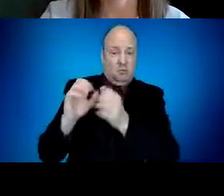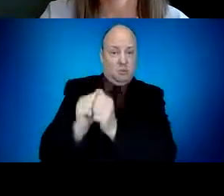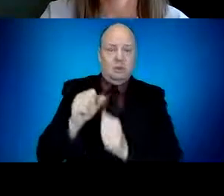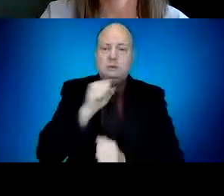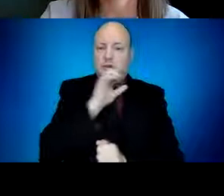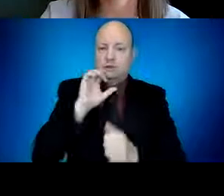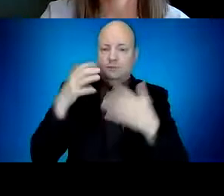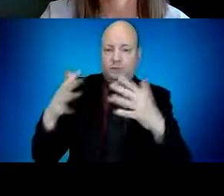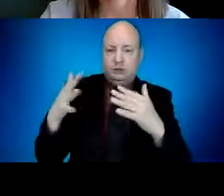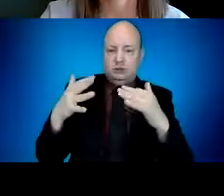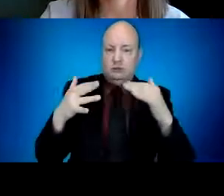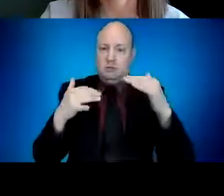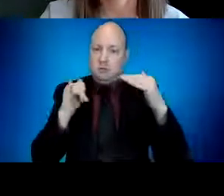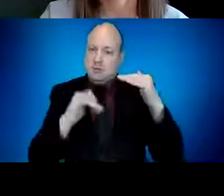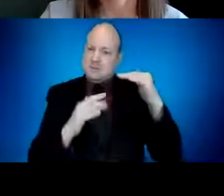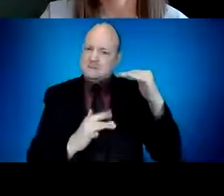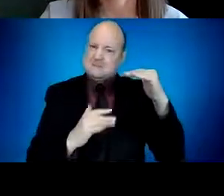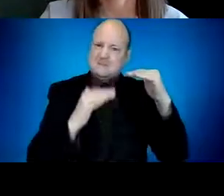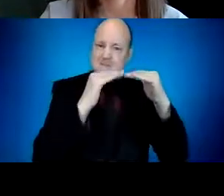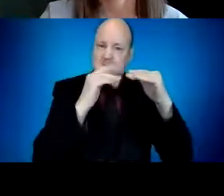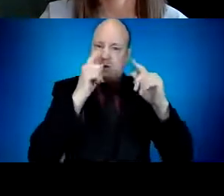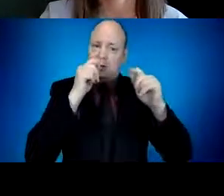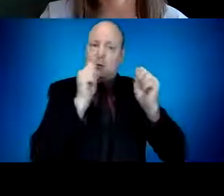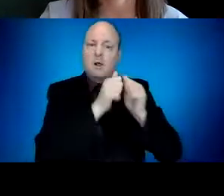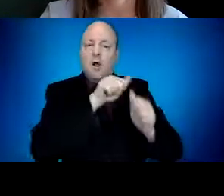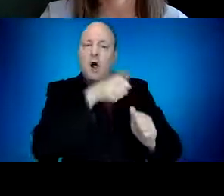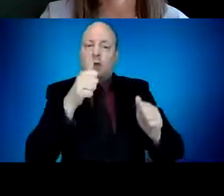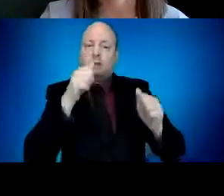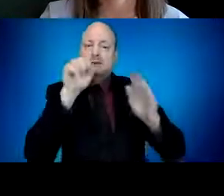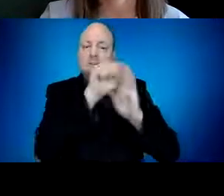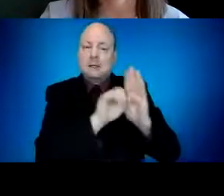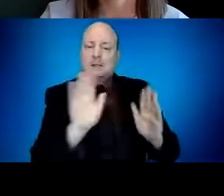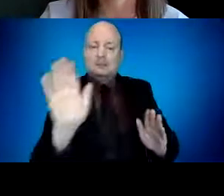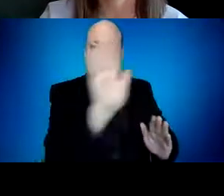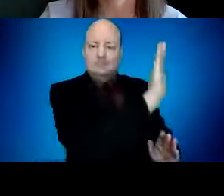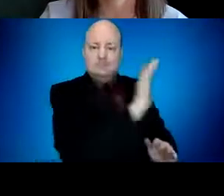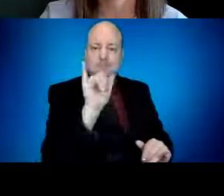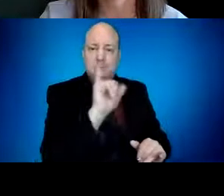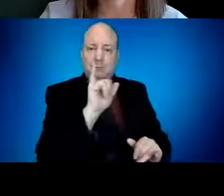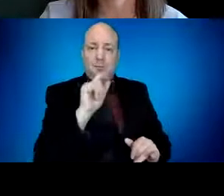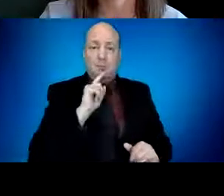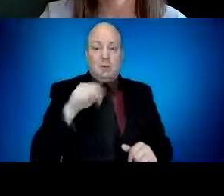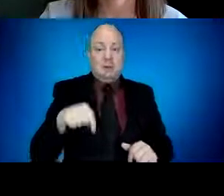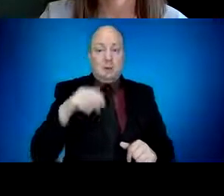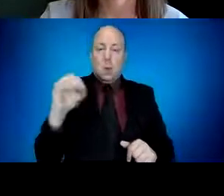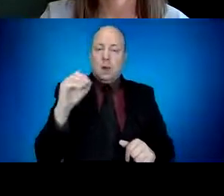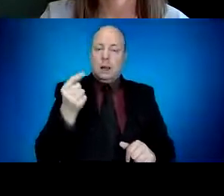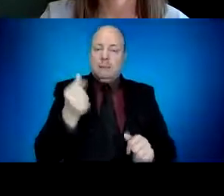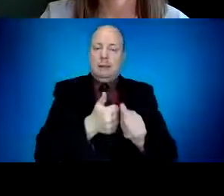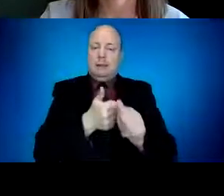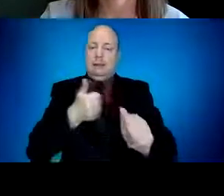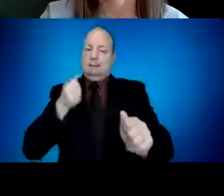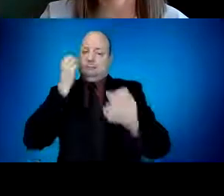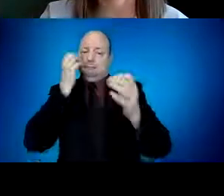but some counties continue to lag. Second, this week Oregon received more than 24,000 doses of the Johnson & Johnson